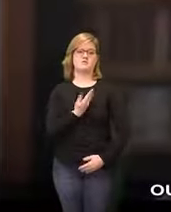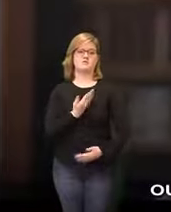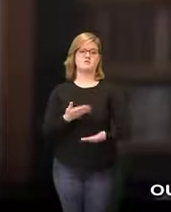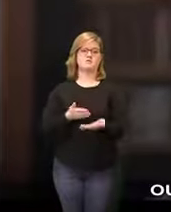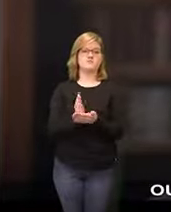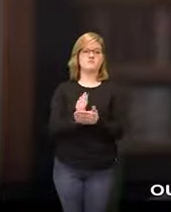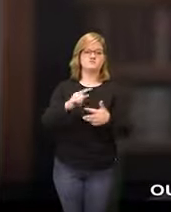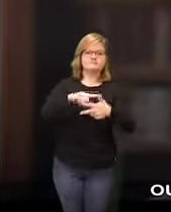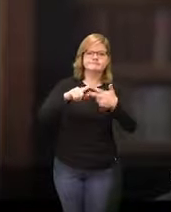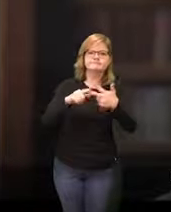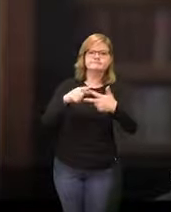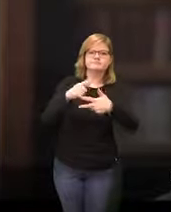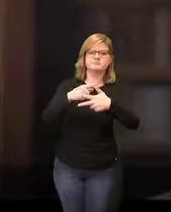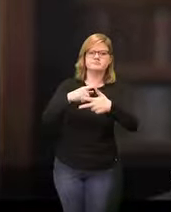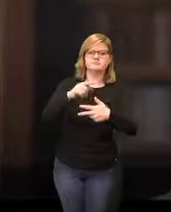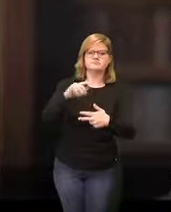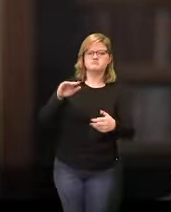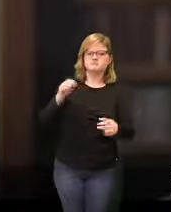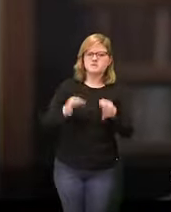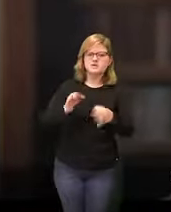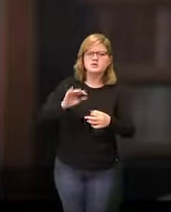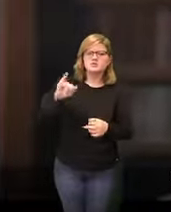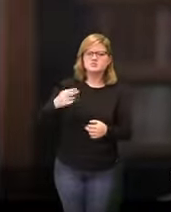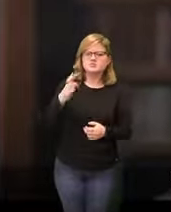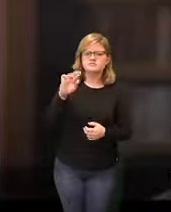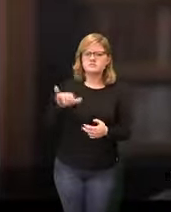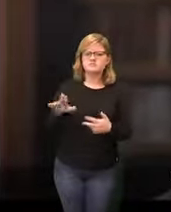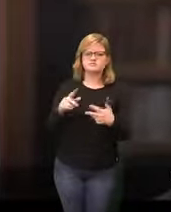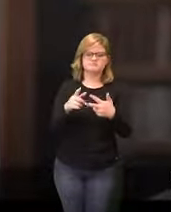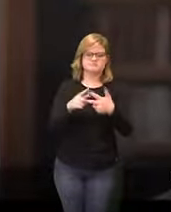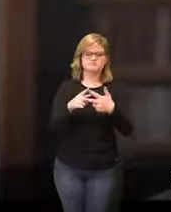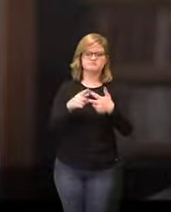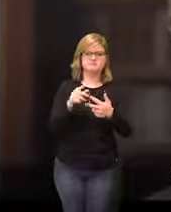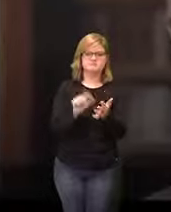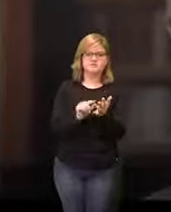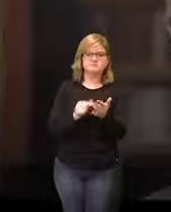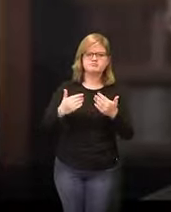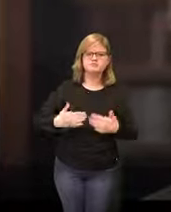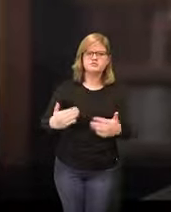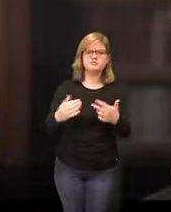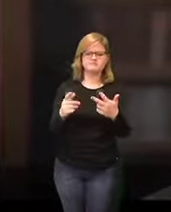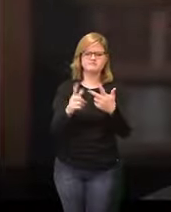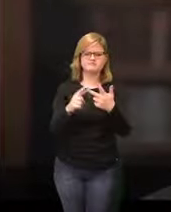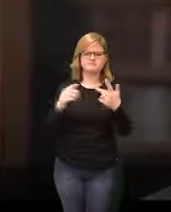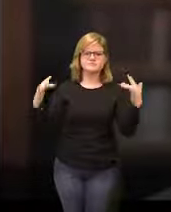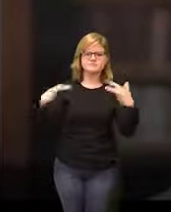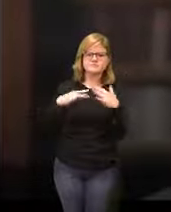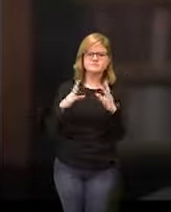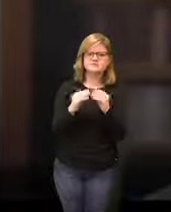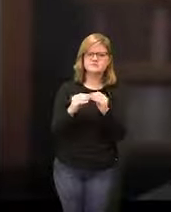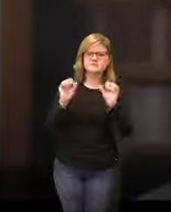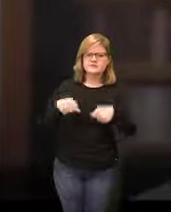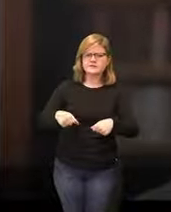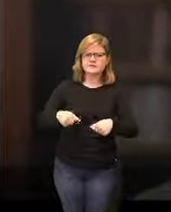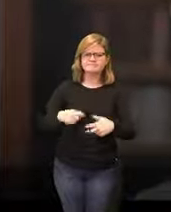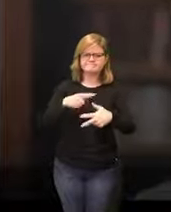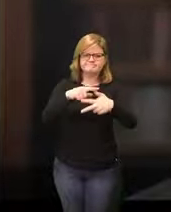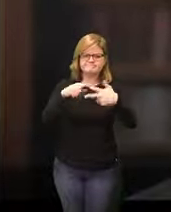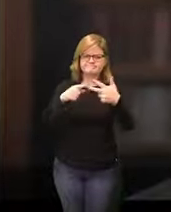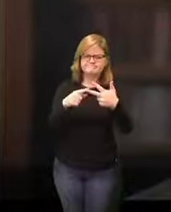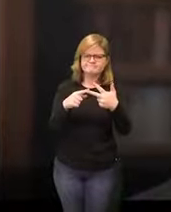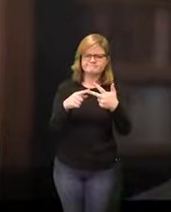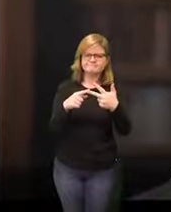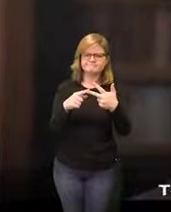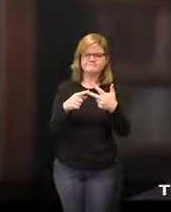to a jury trial freedom of the press, freedom of assembly this is the true